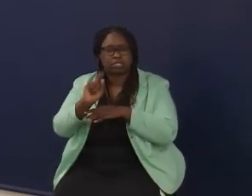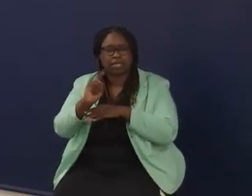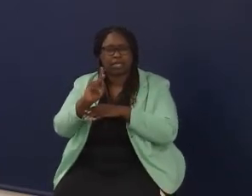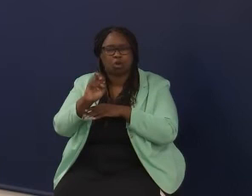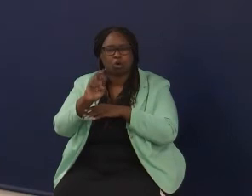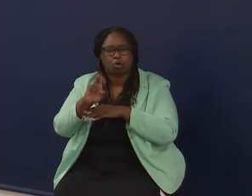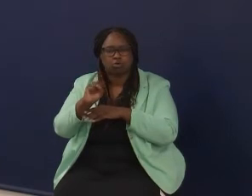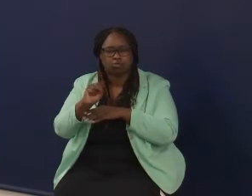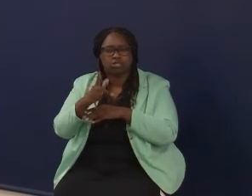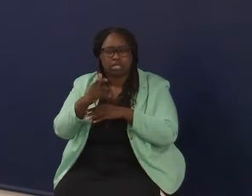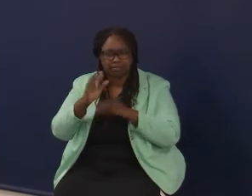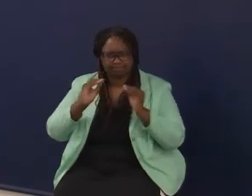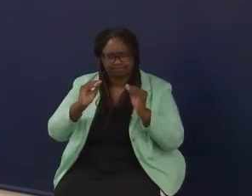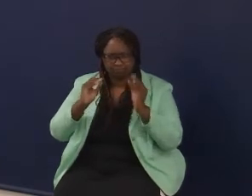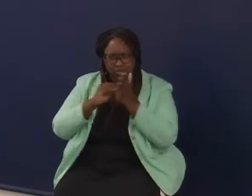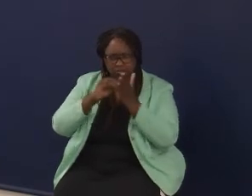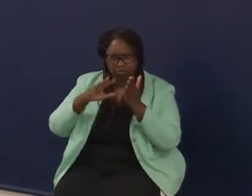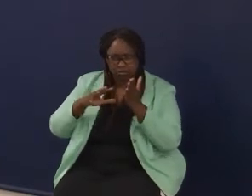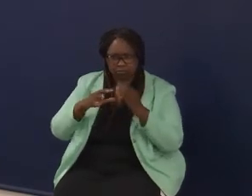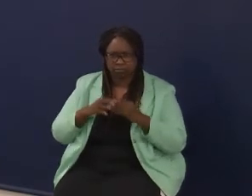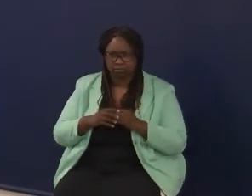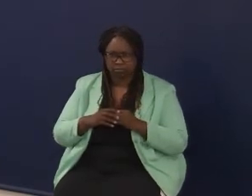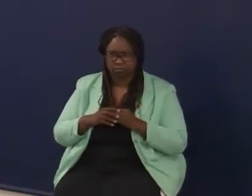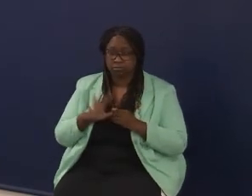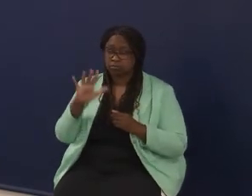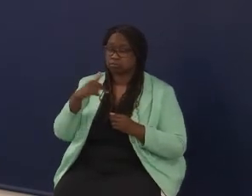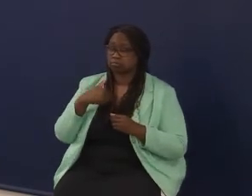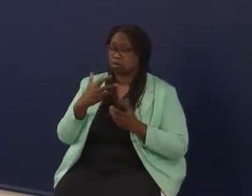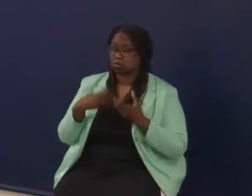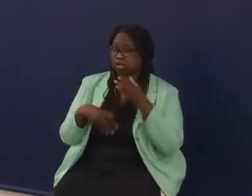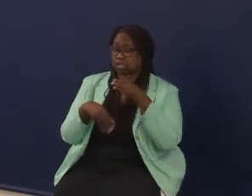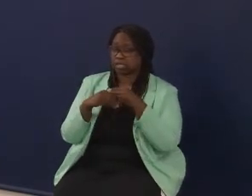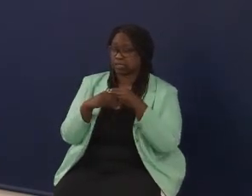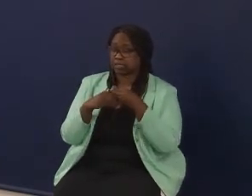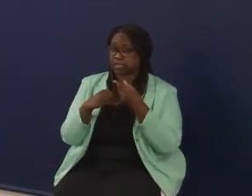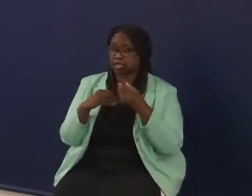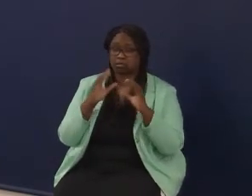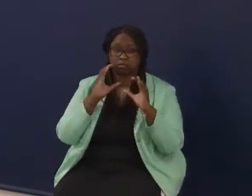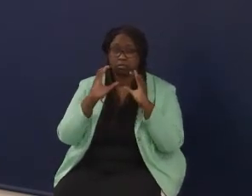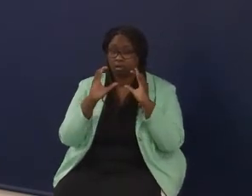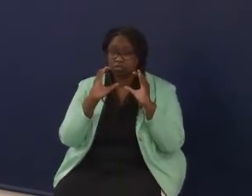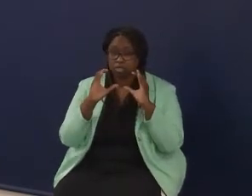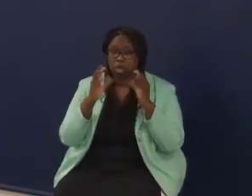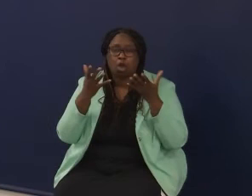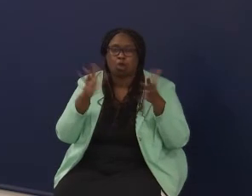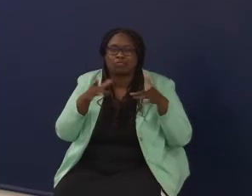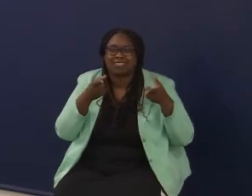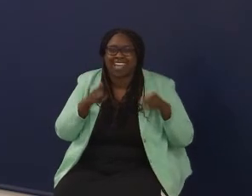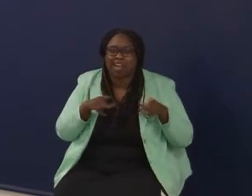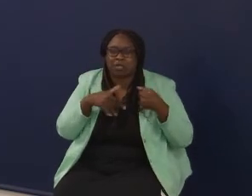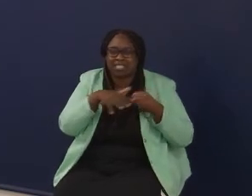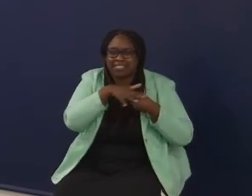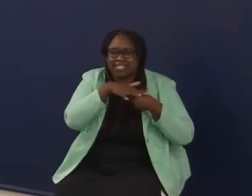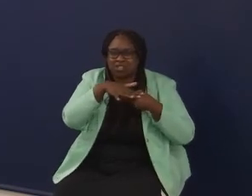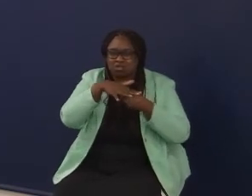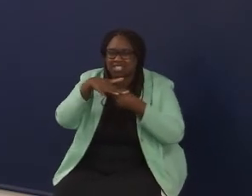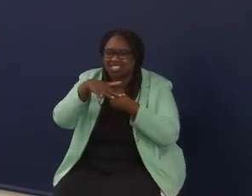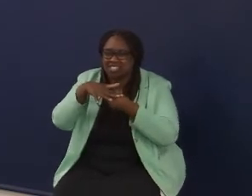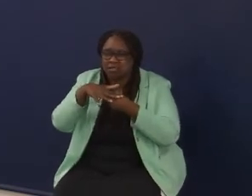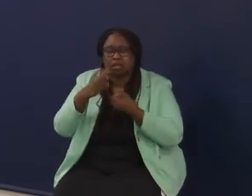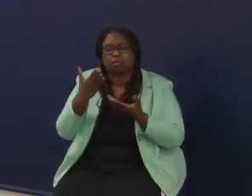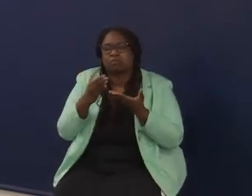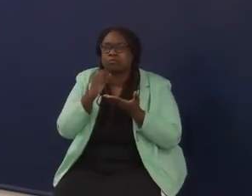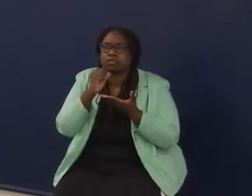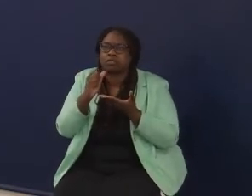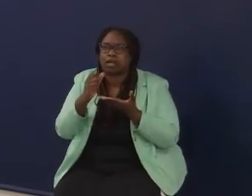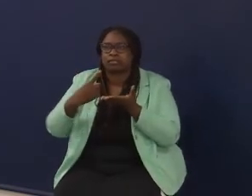students. I would also like to add that I feel like these conversations are taking place in districts. Maybe not the language of a